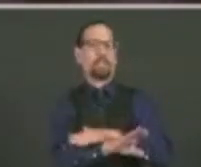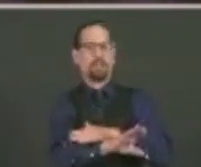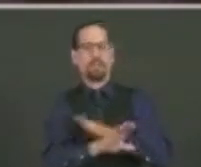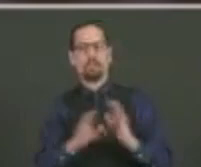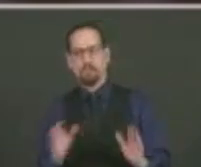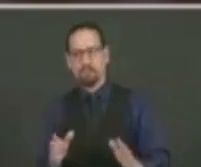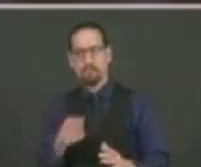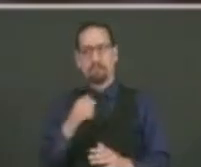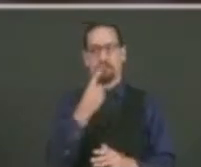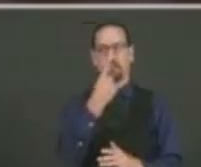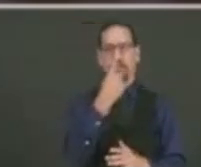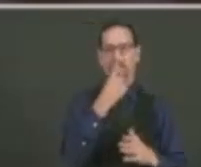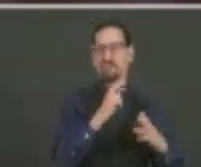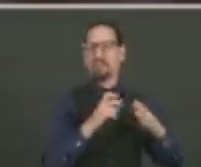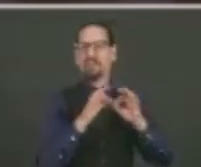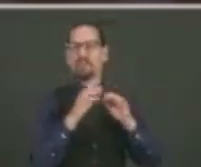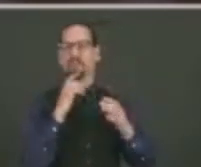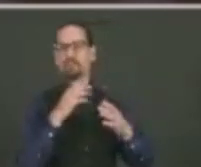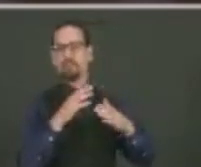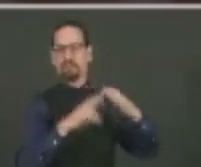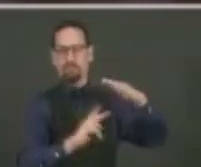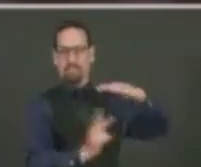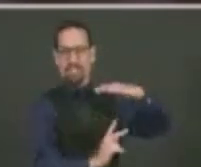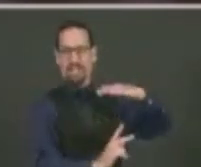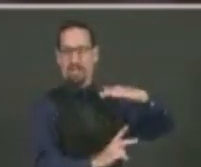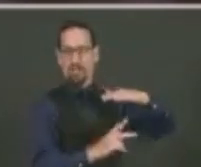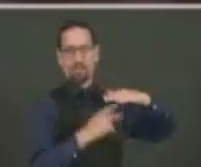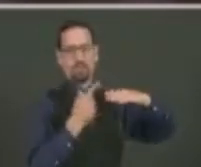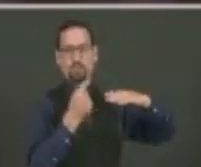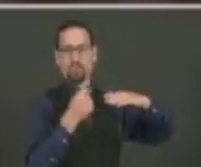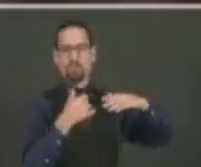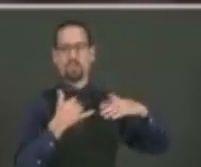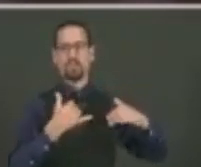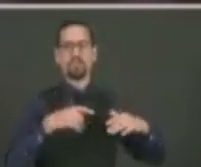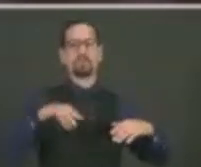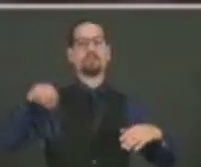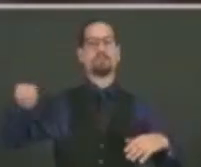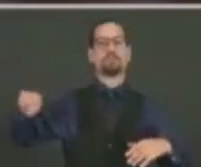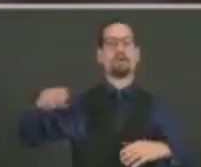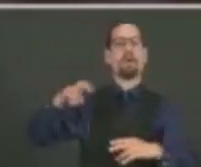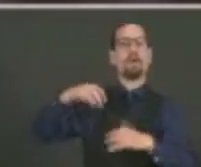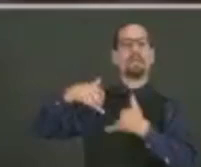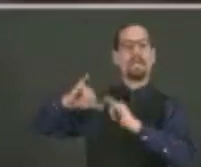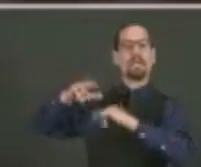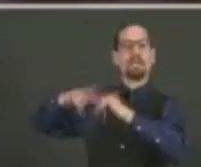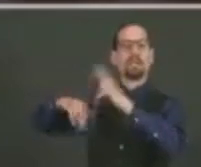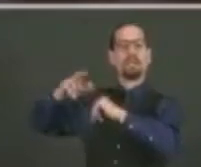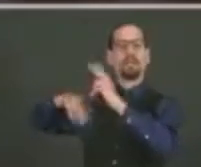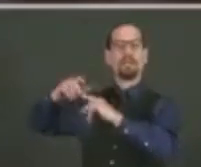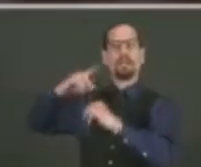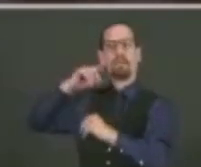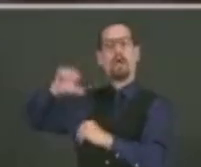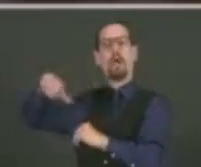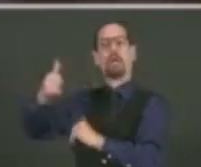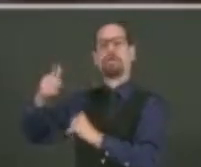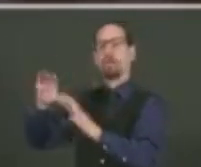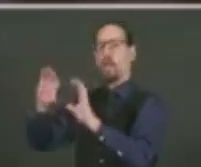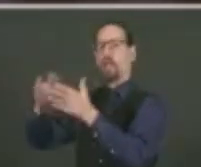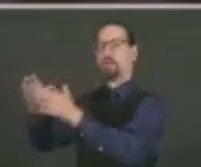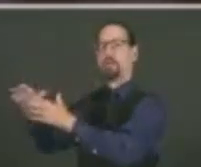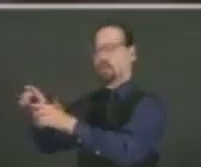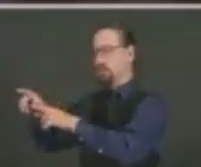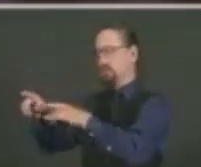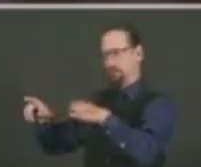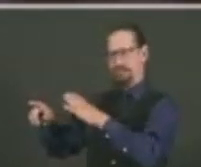They were installing HEPA filters while I was there in the upper classes where the kids have not come in yet. So there's a phased